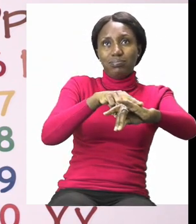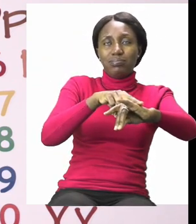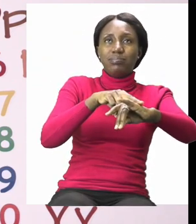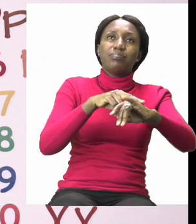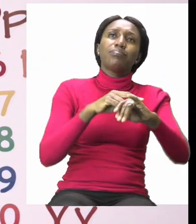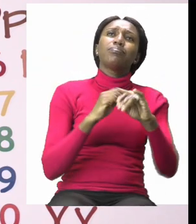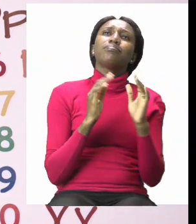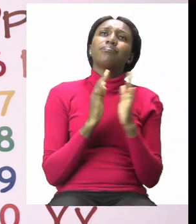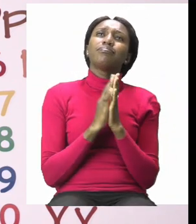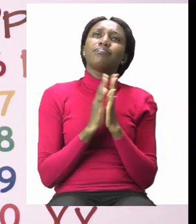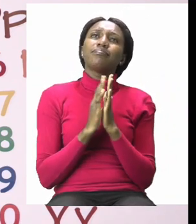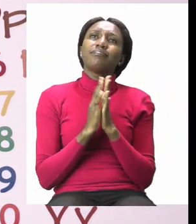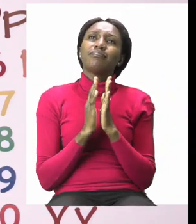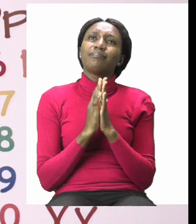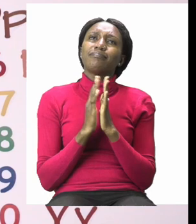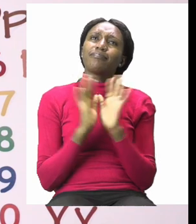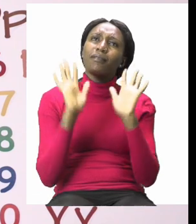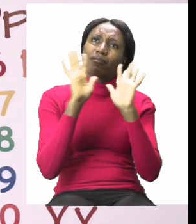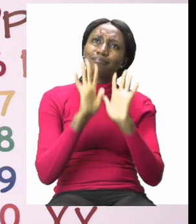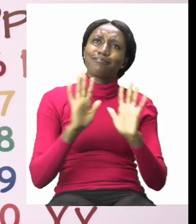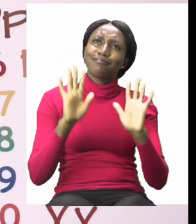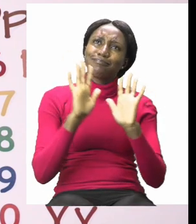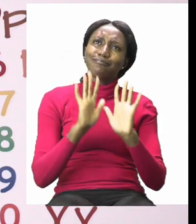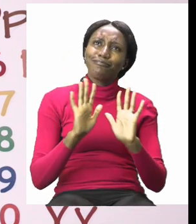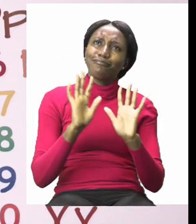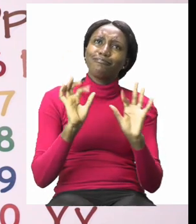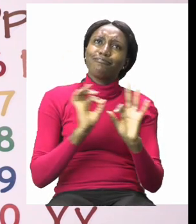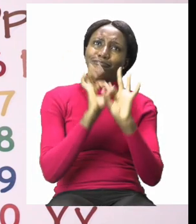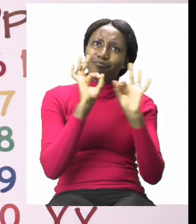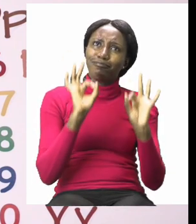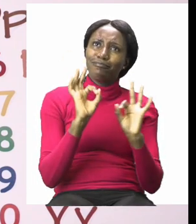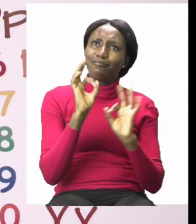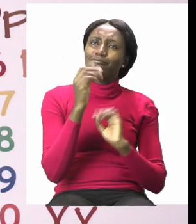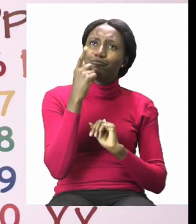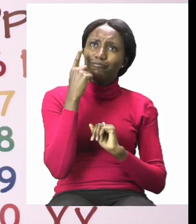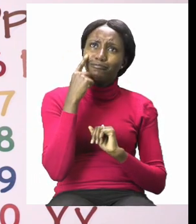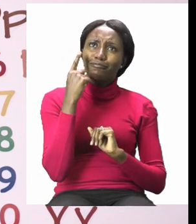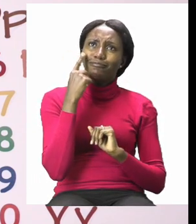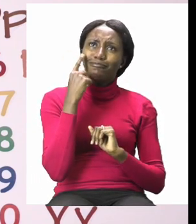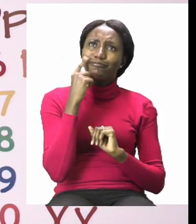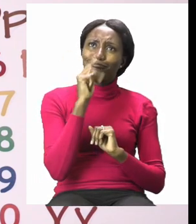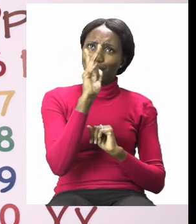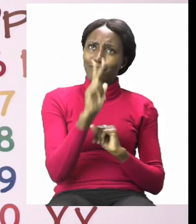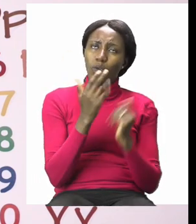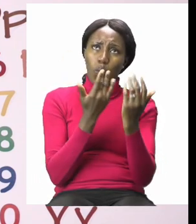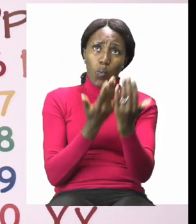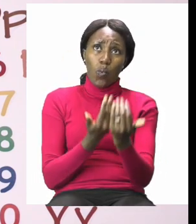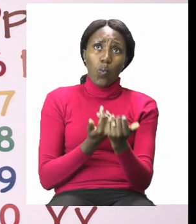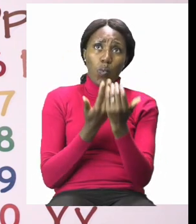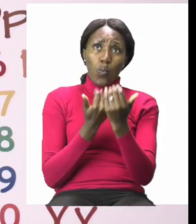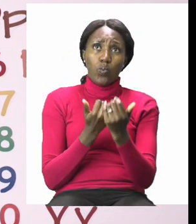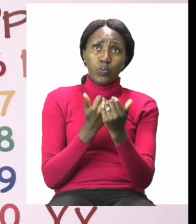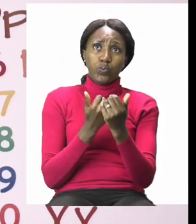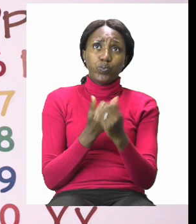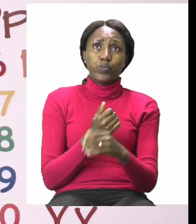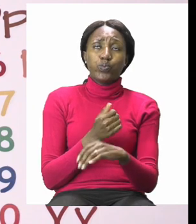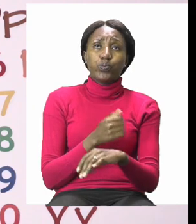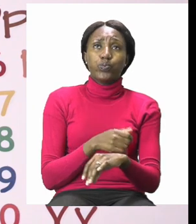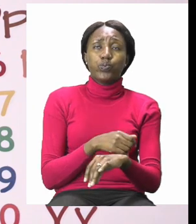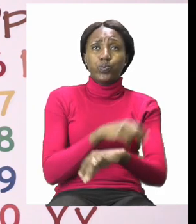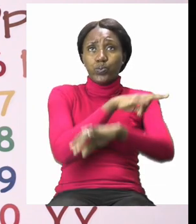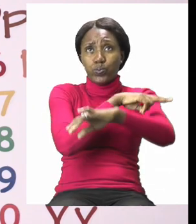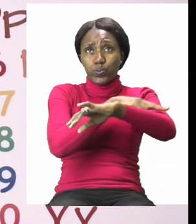the correct picture where you see someone is waiting to cross the road. Is he going to cross in the first picture